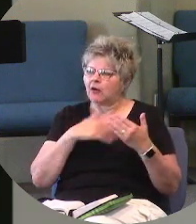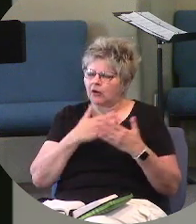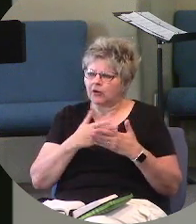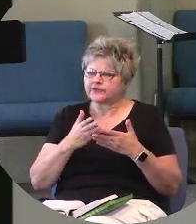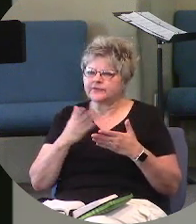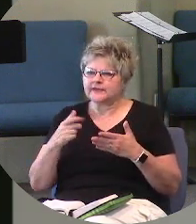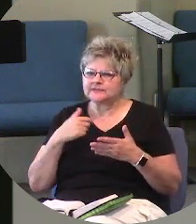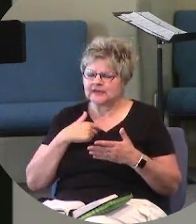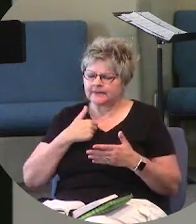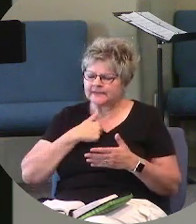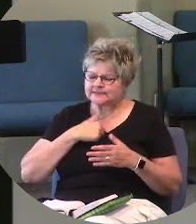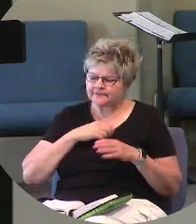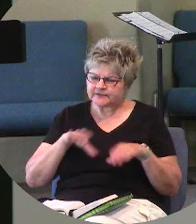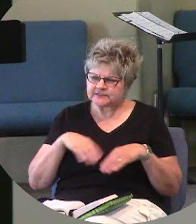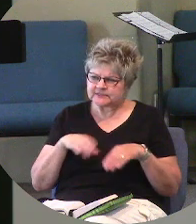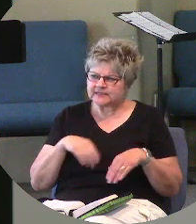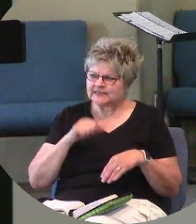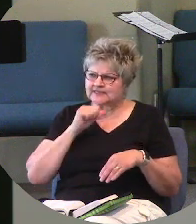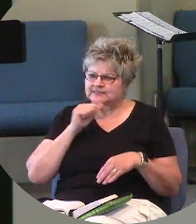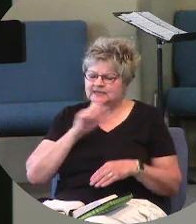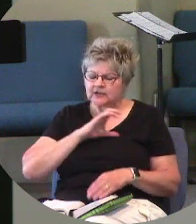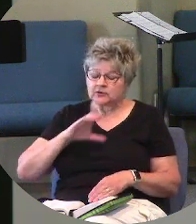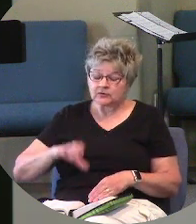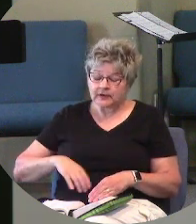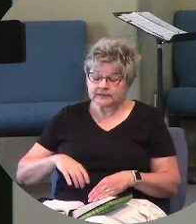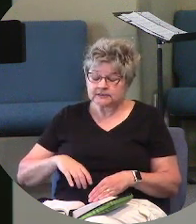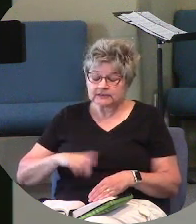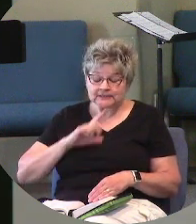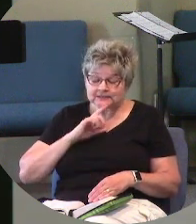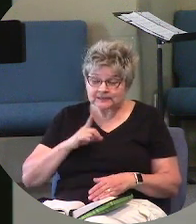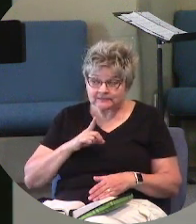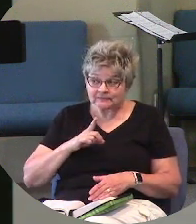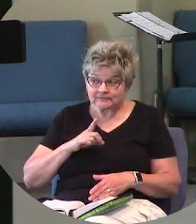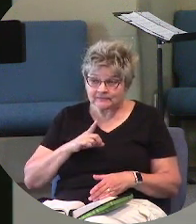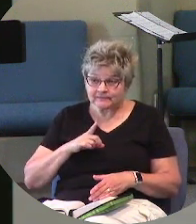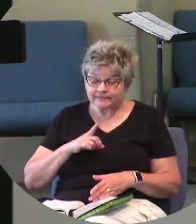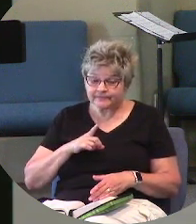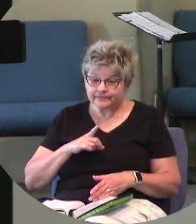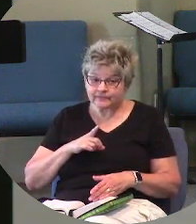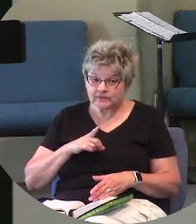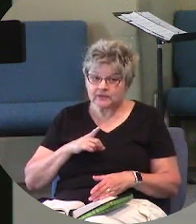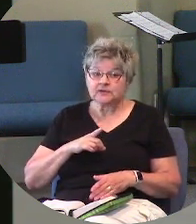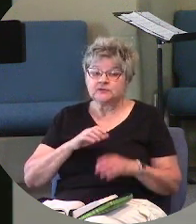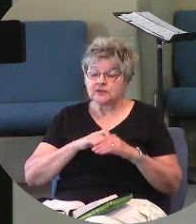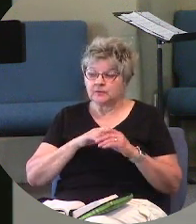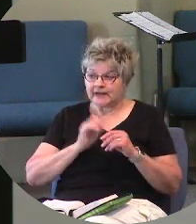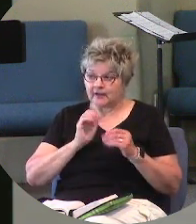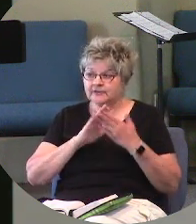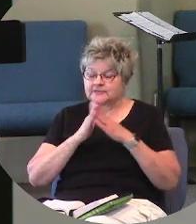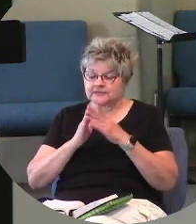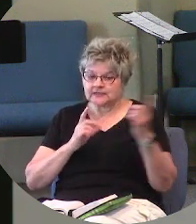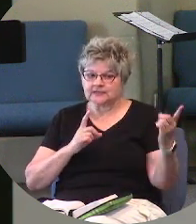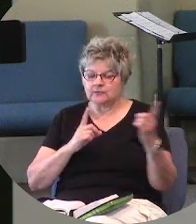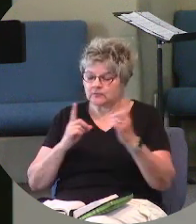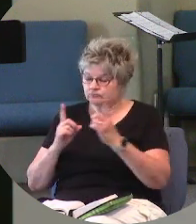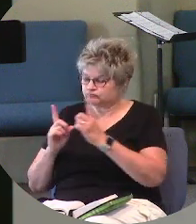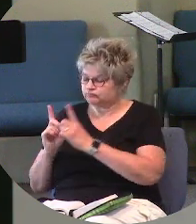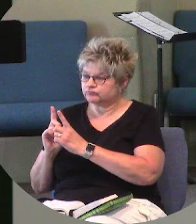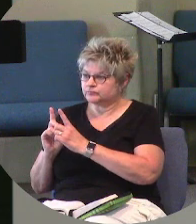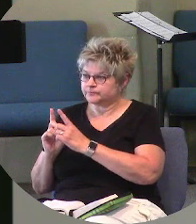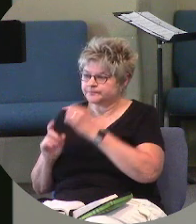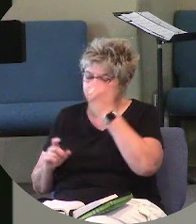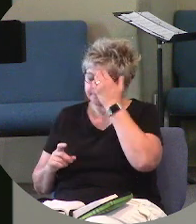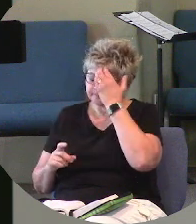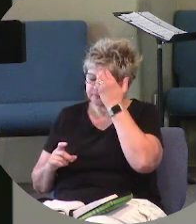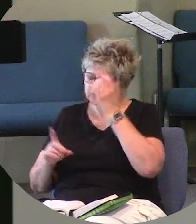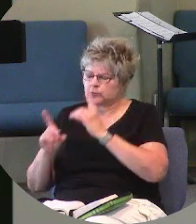that I have done. this is not the Christ, is it? They went out of the city and were coming to him. So